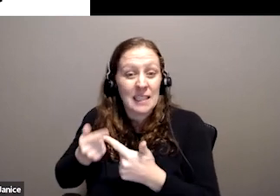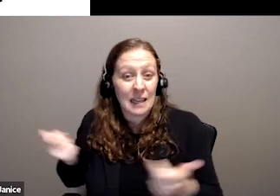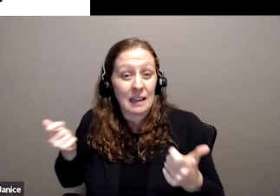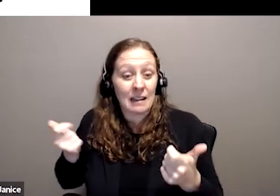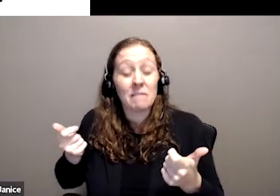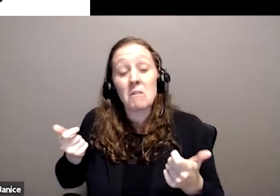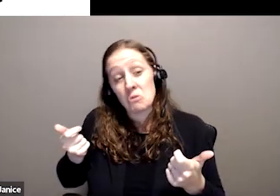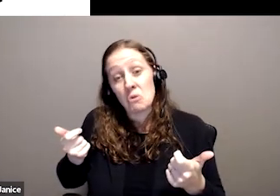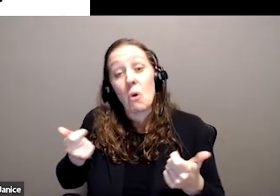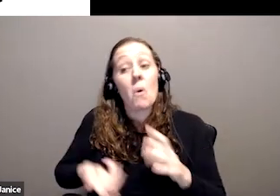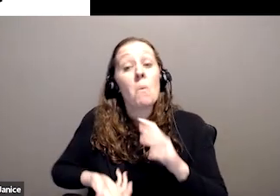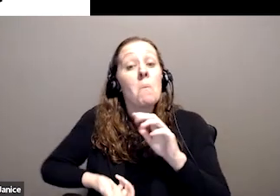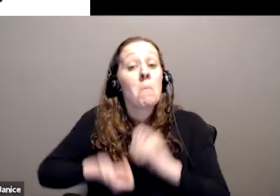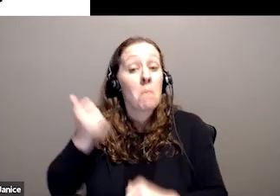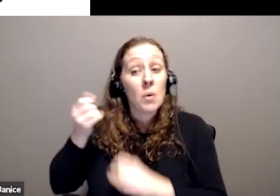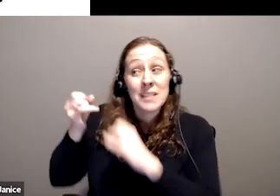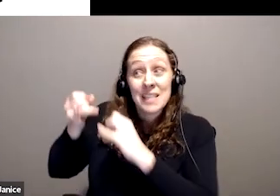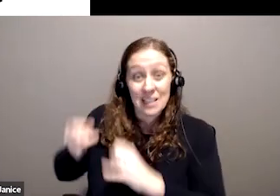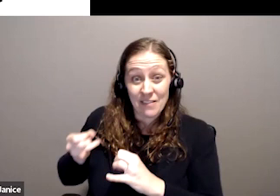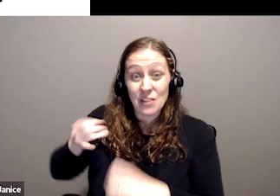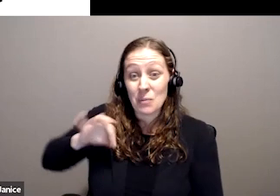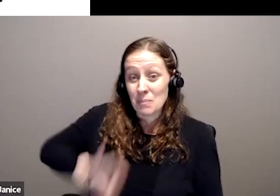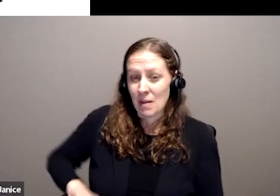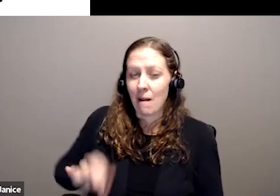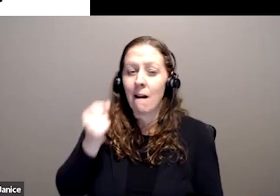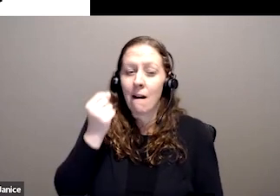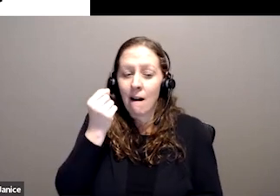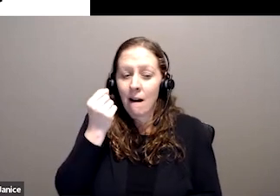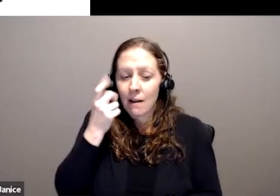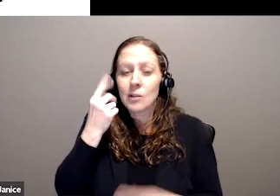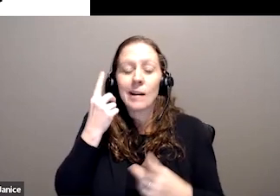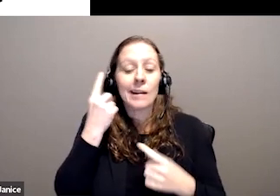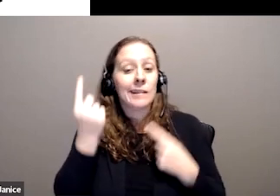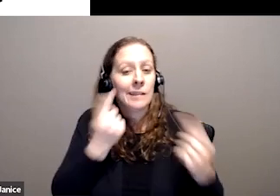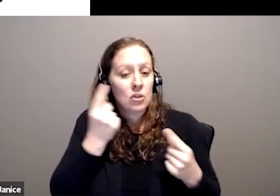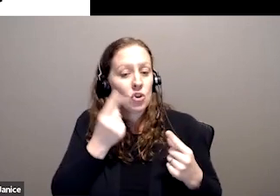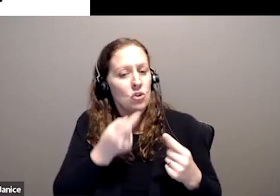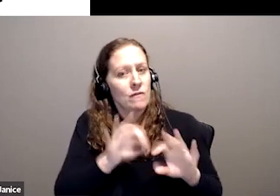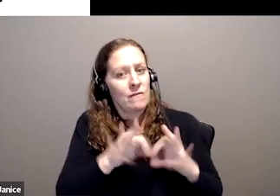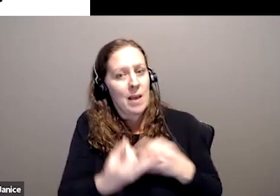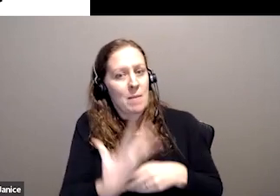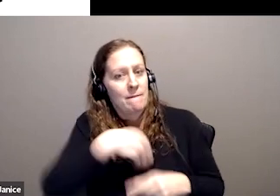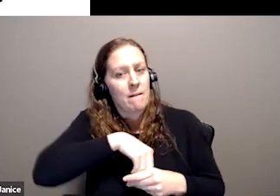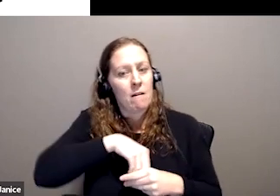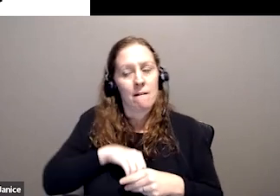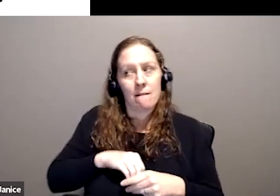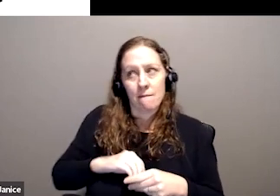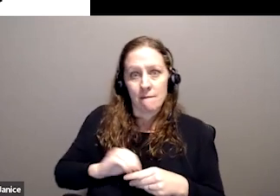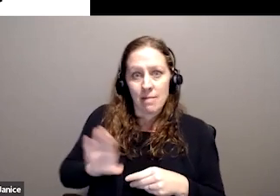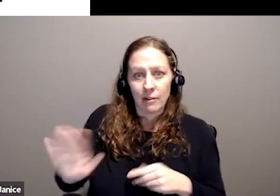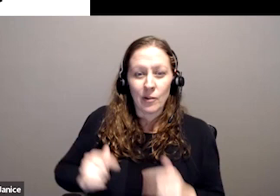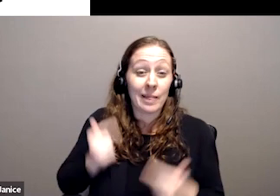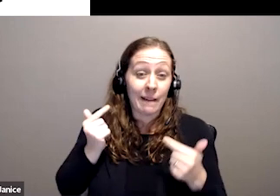an individual benefit scheme, but with an allowance for families to play a part in the lives of those